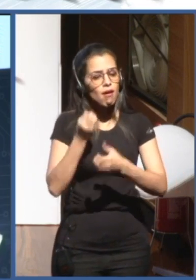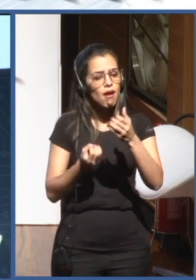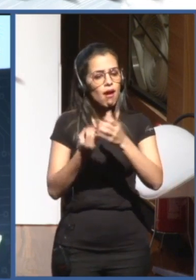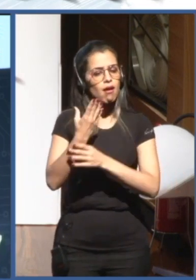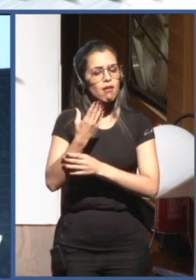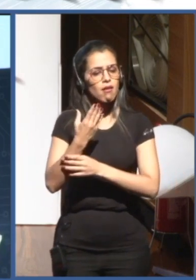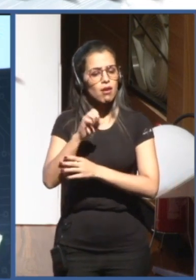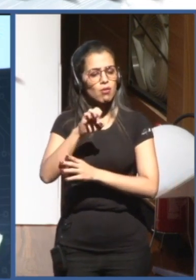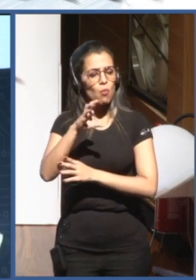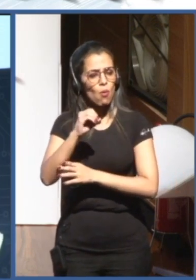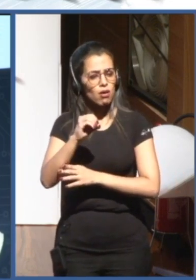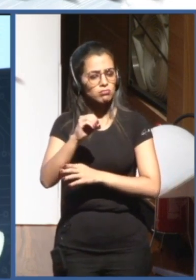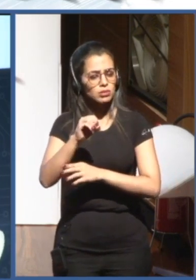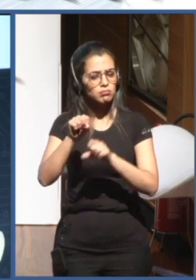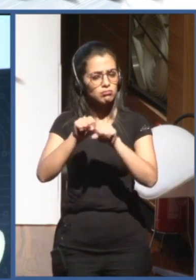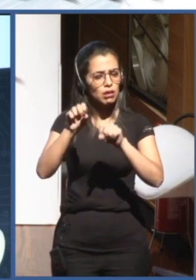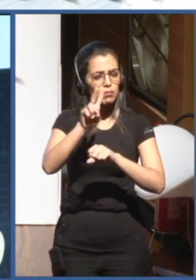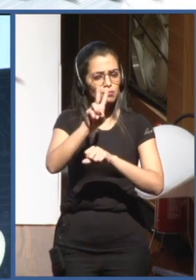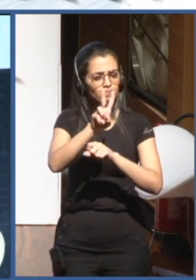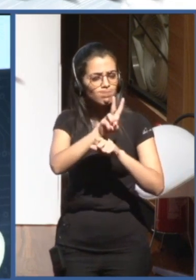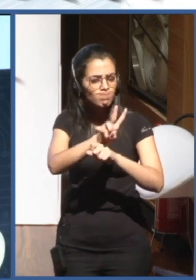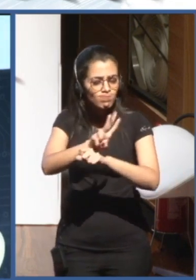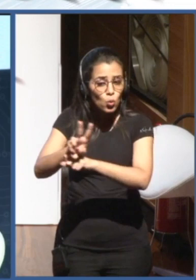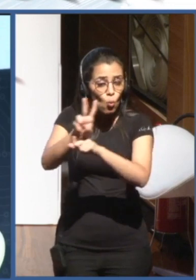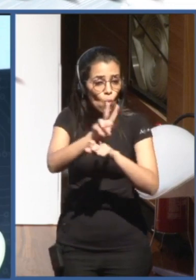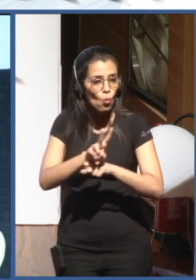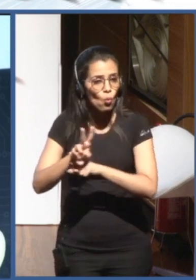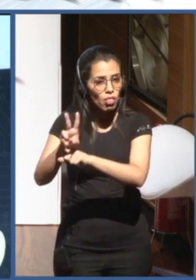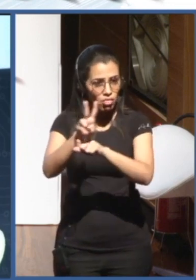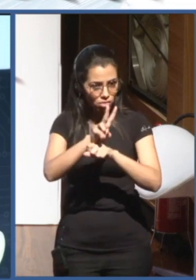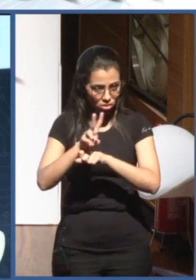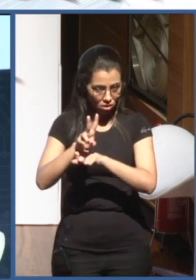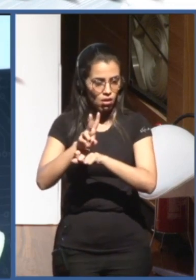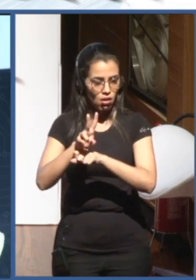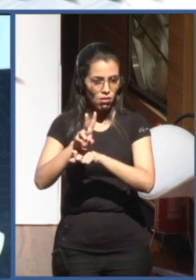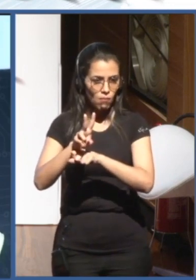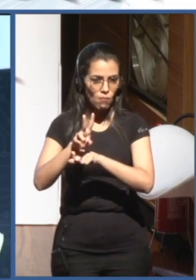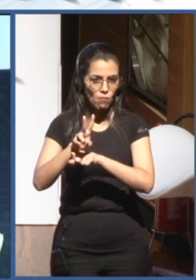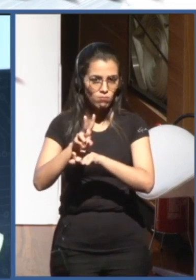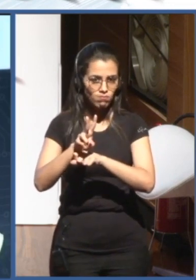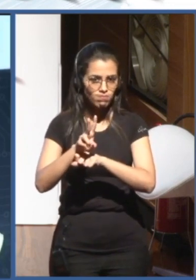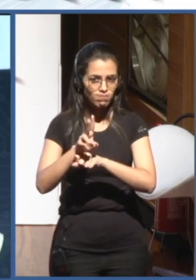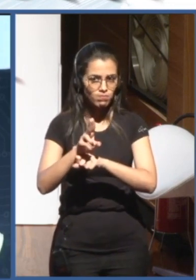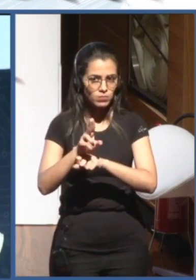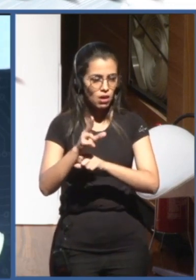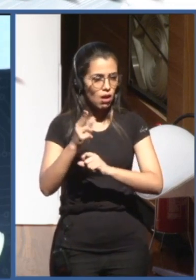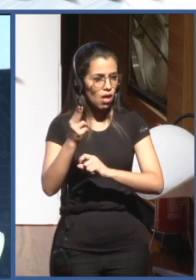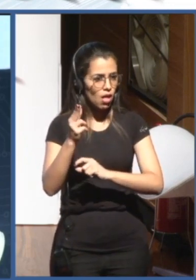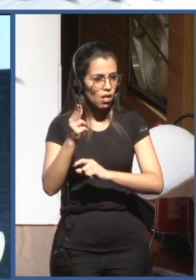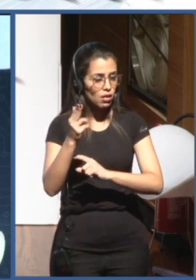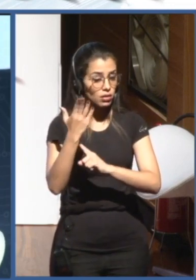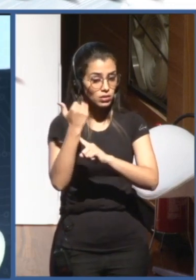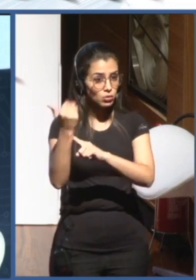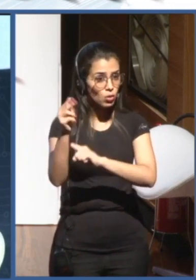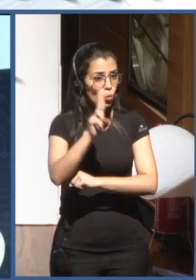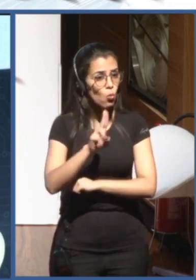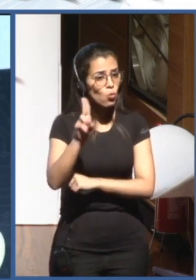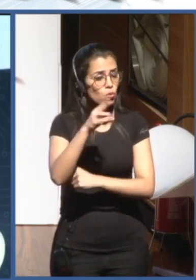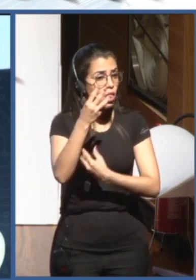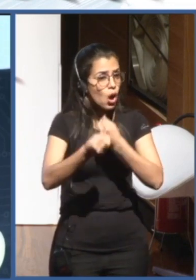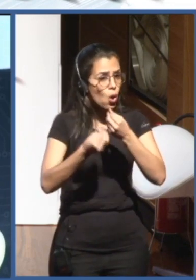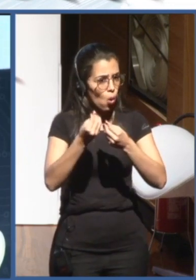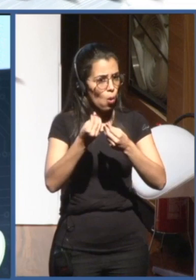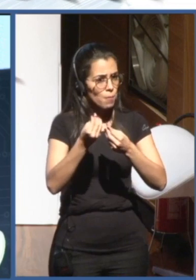for the advantage of these technologies, from where we the issue of connectivity, infrastructure,